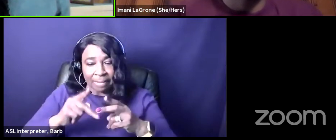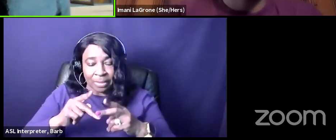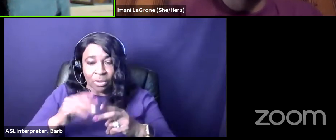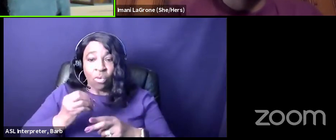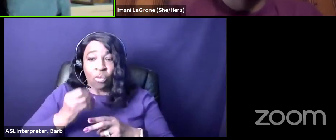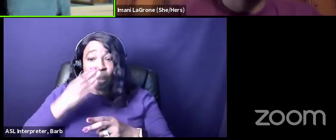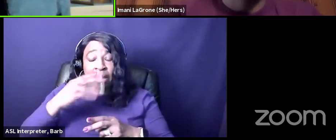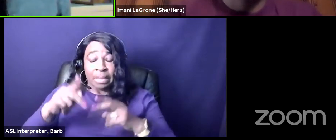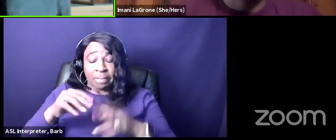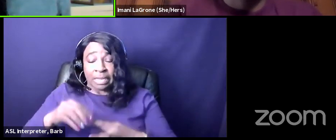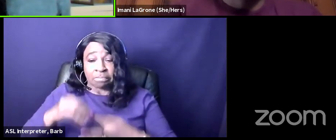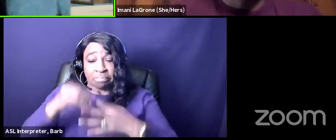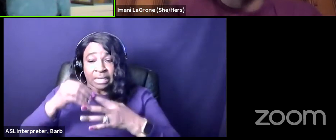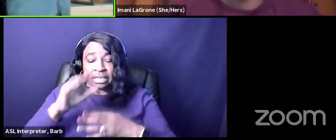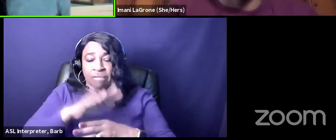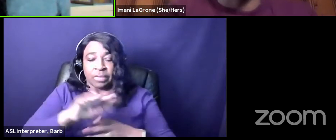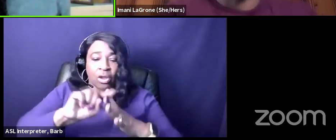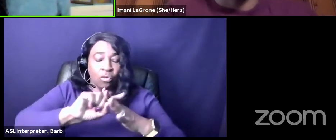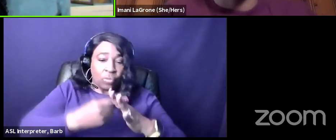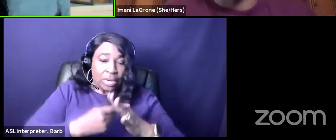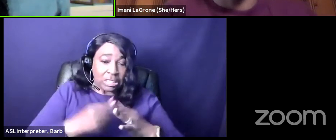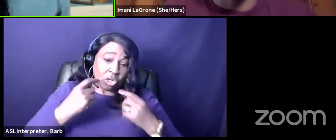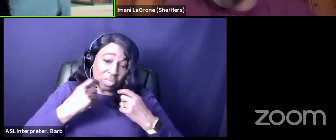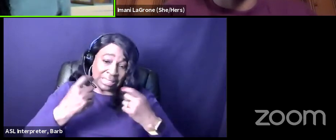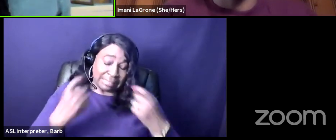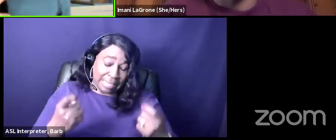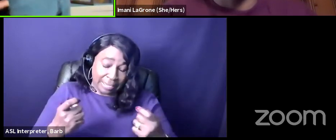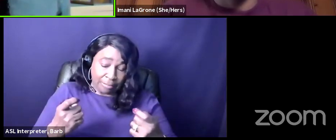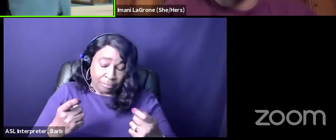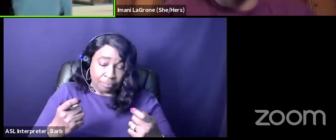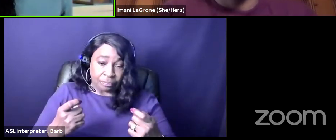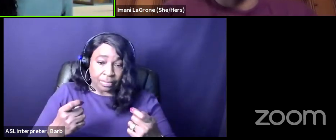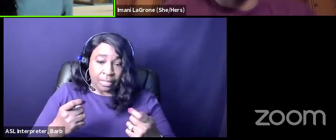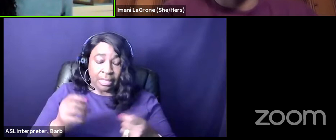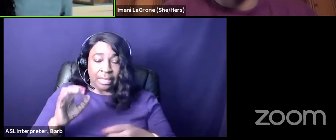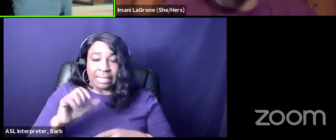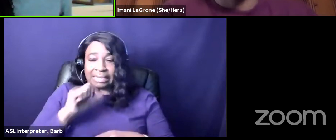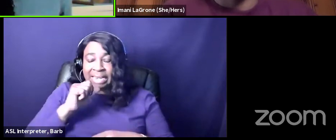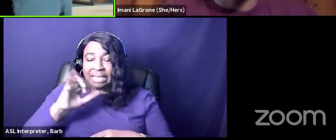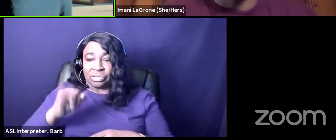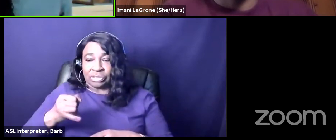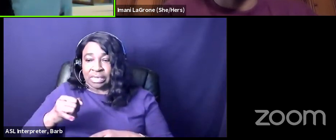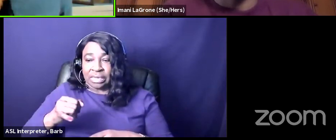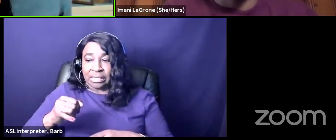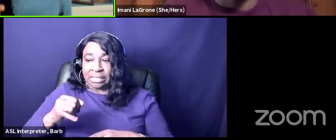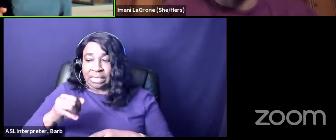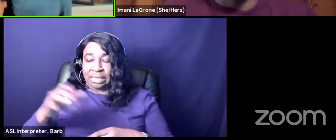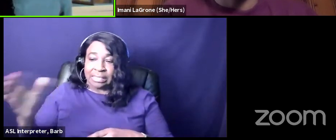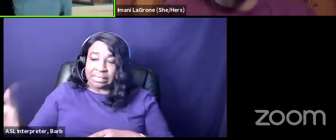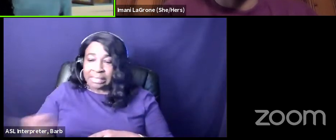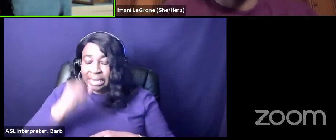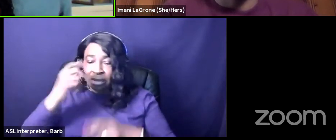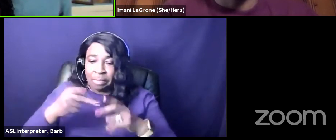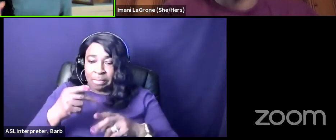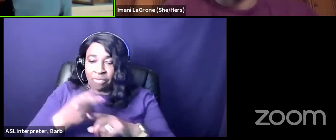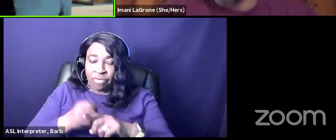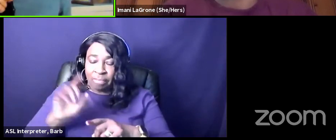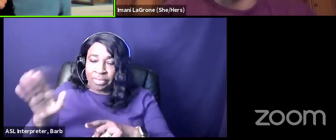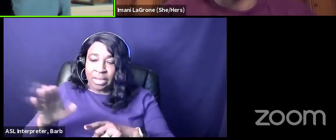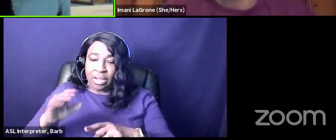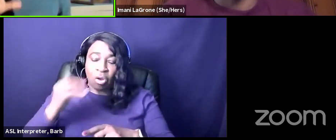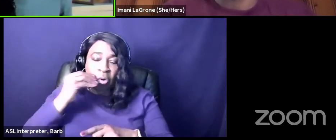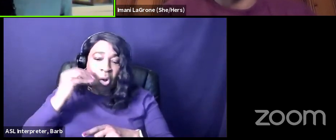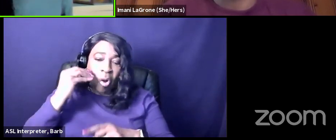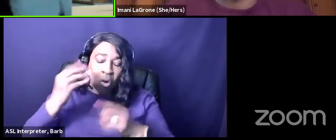of their original sin right not just kicking native peoples off the land which eve started with recognizing